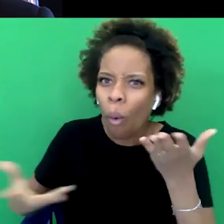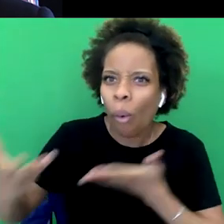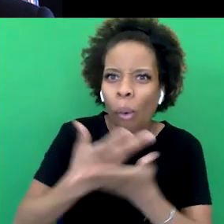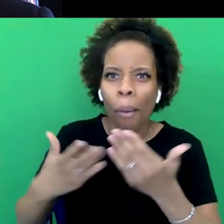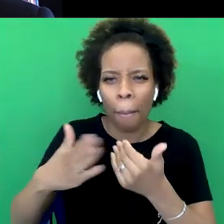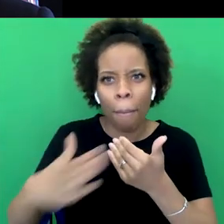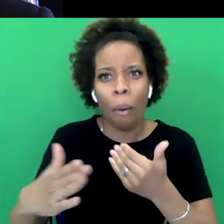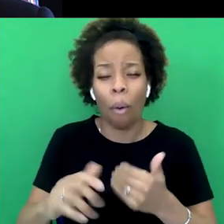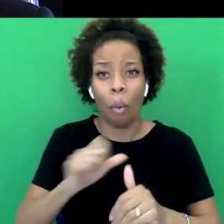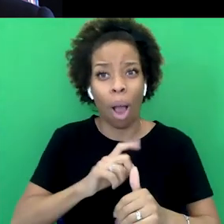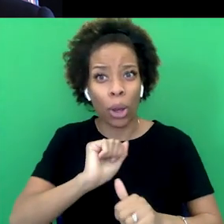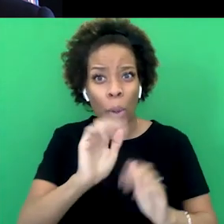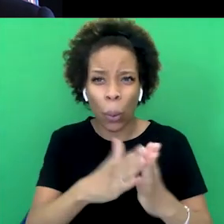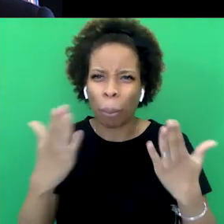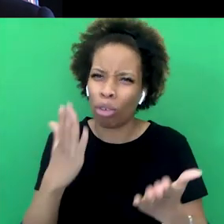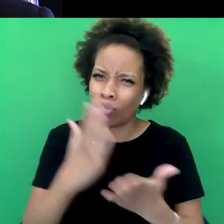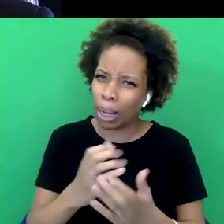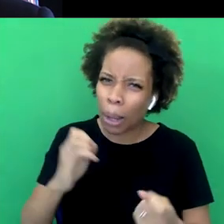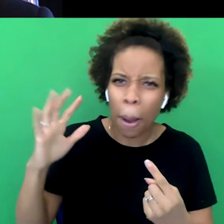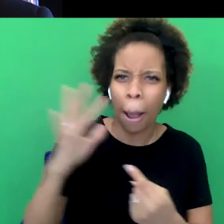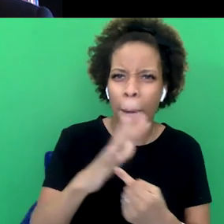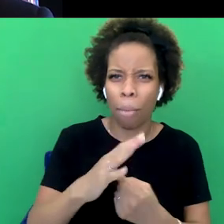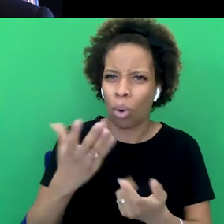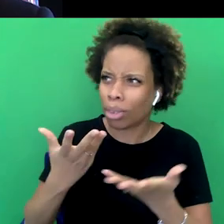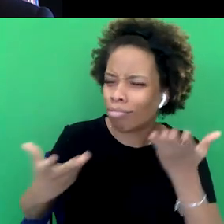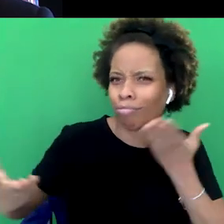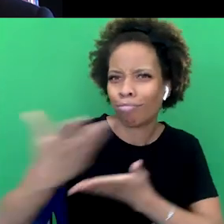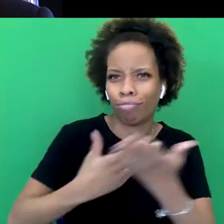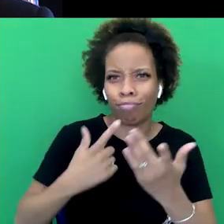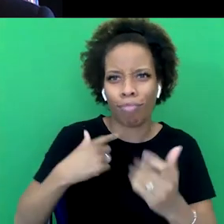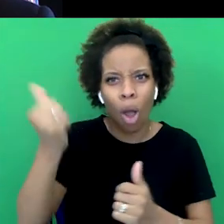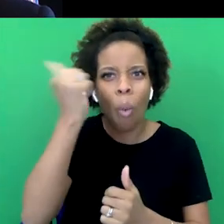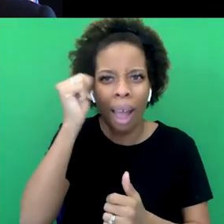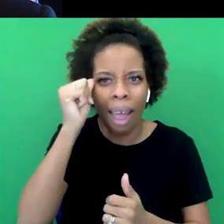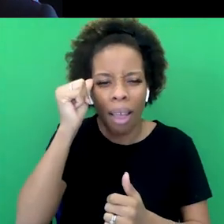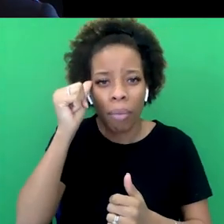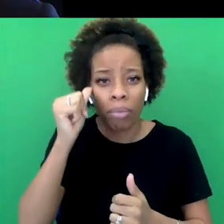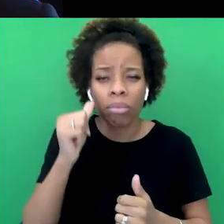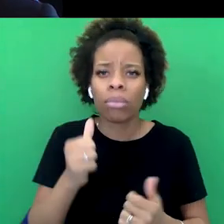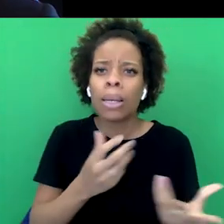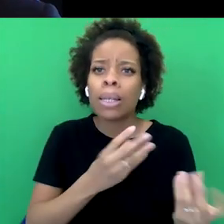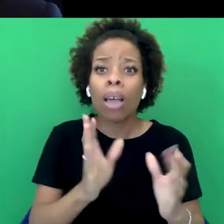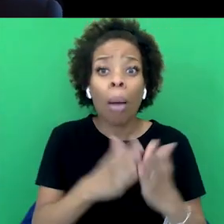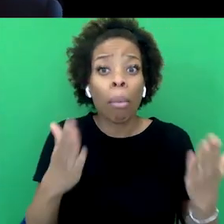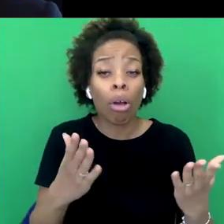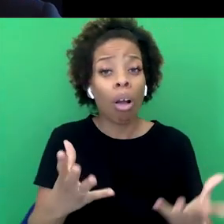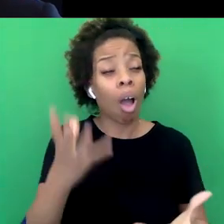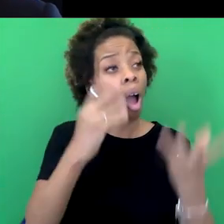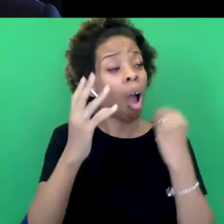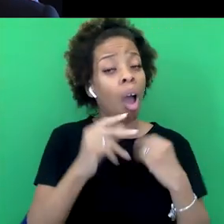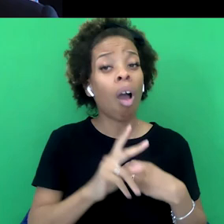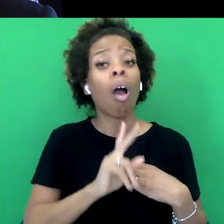really, really important part of the discourse. I think there are books that are informative and there are books that are